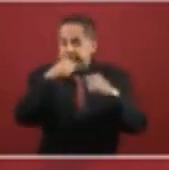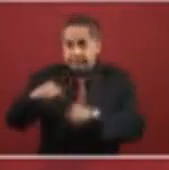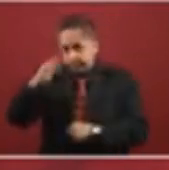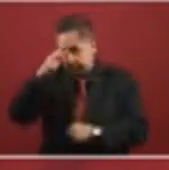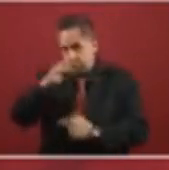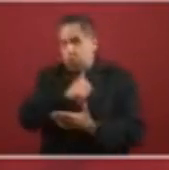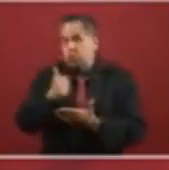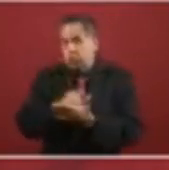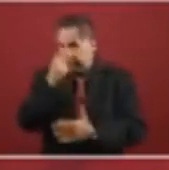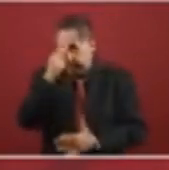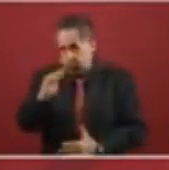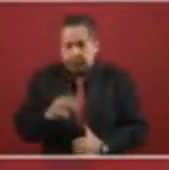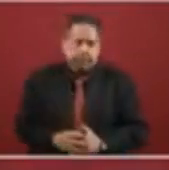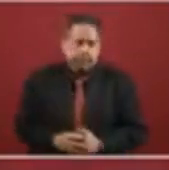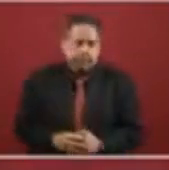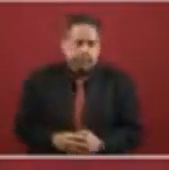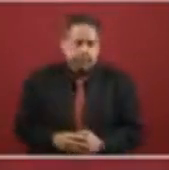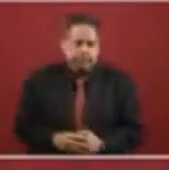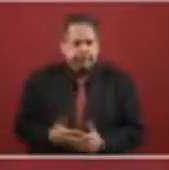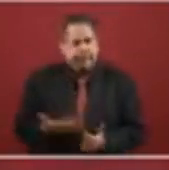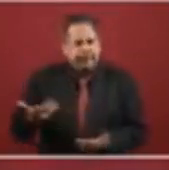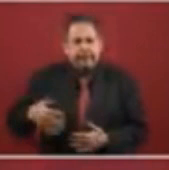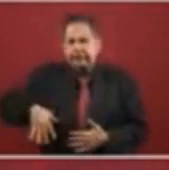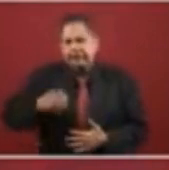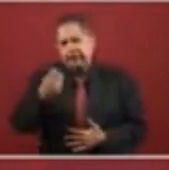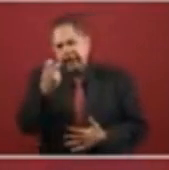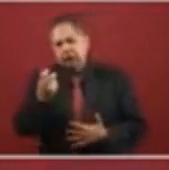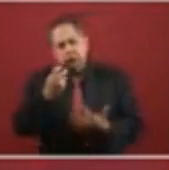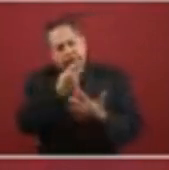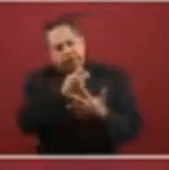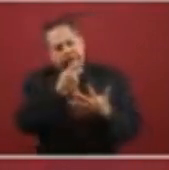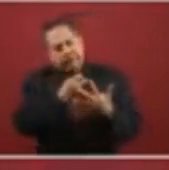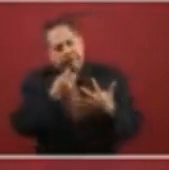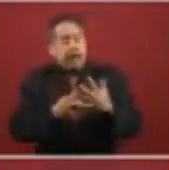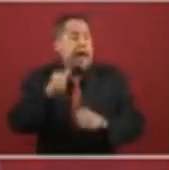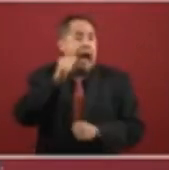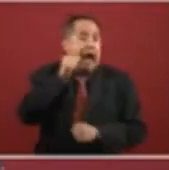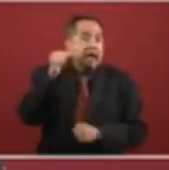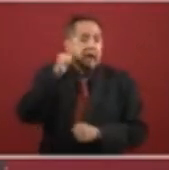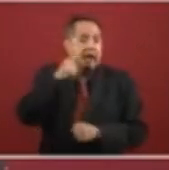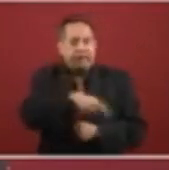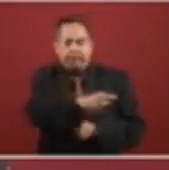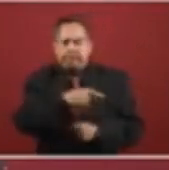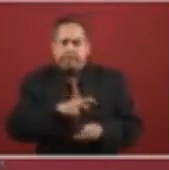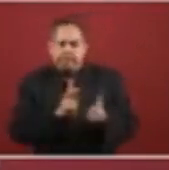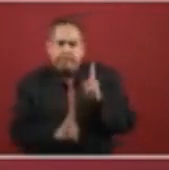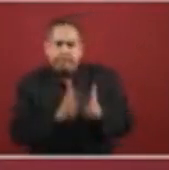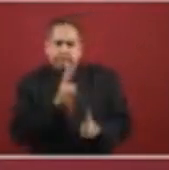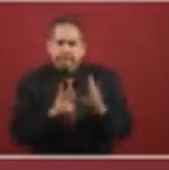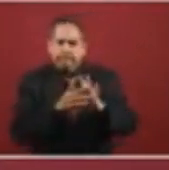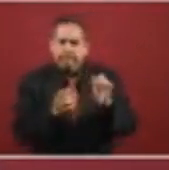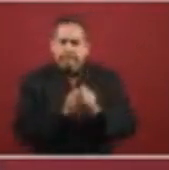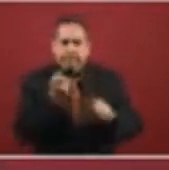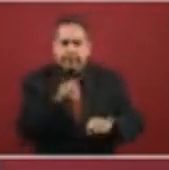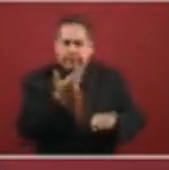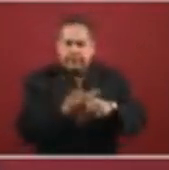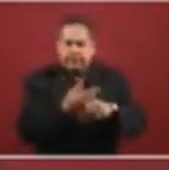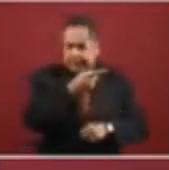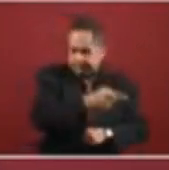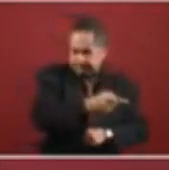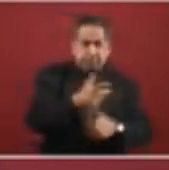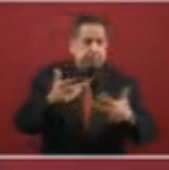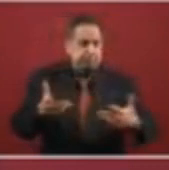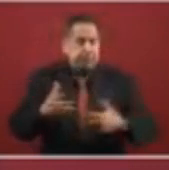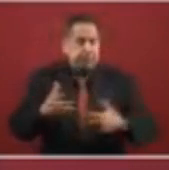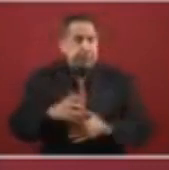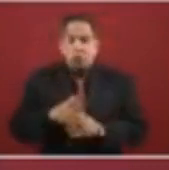were some of the principal things that we discussed yesterday that